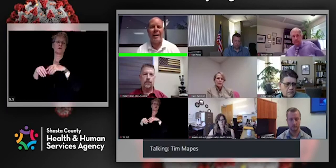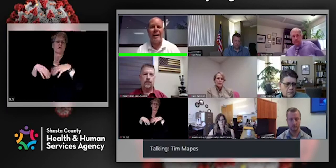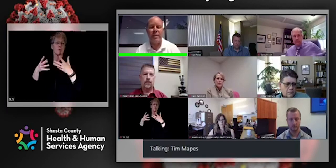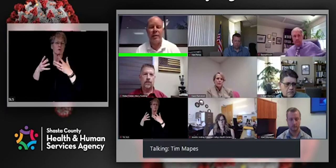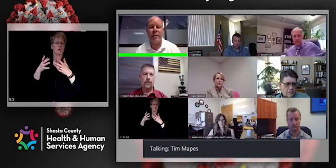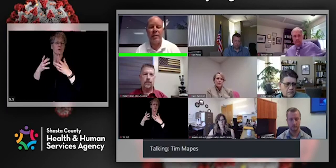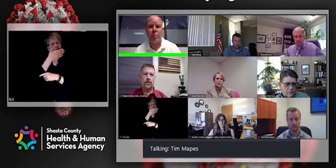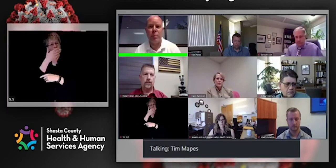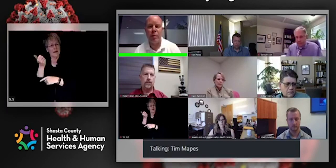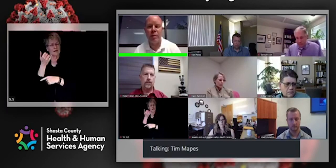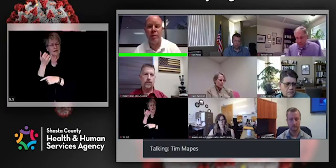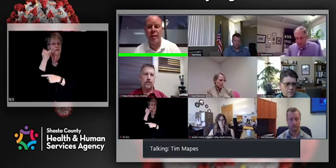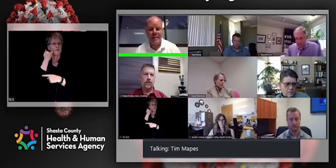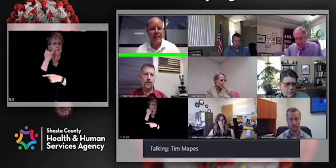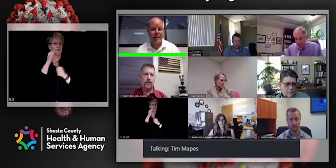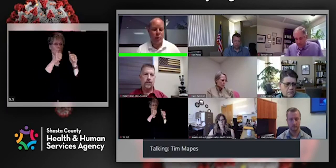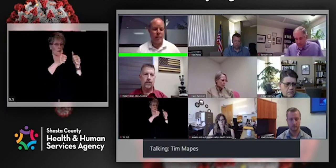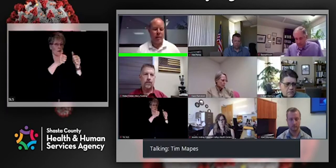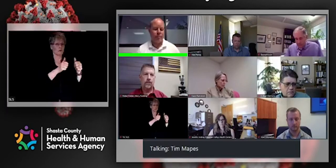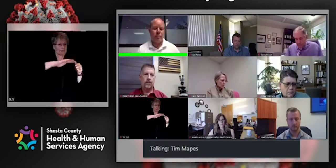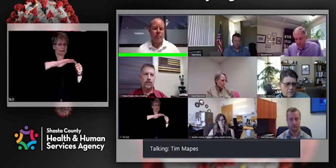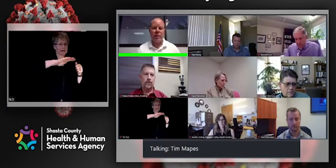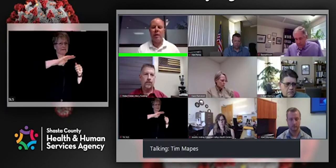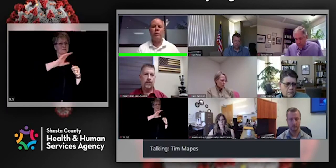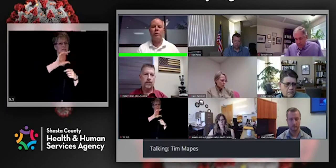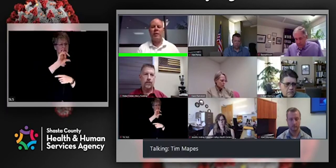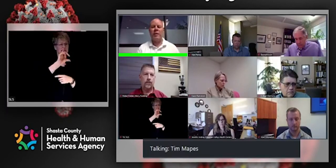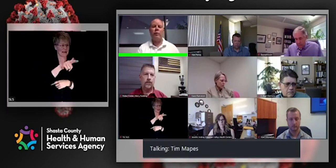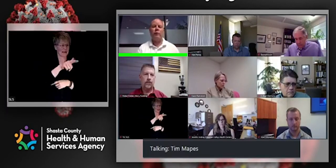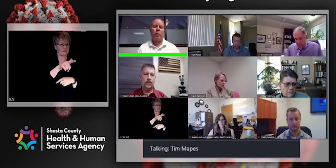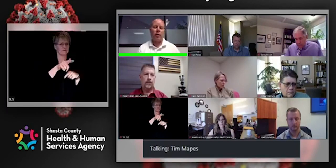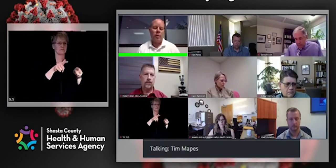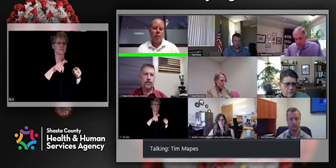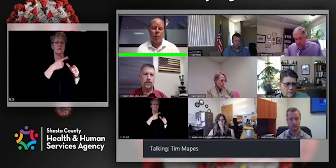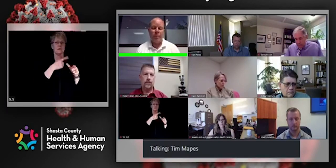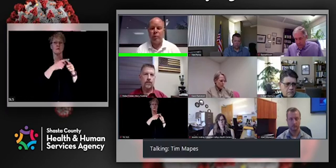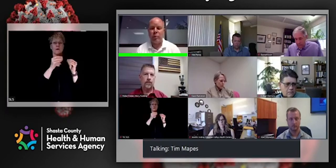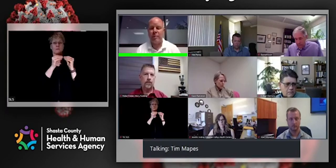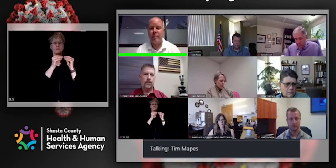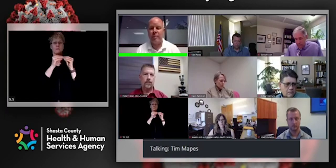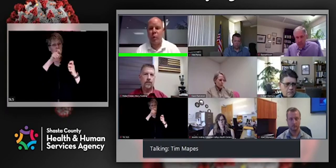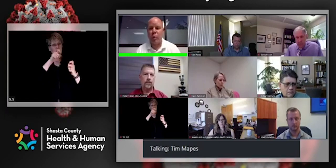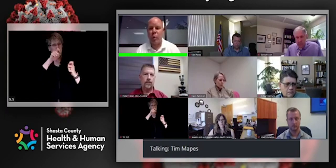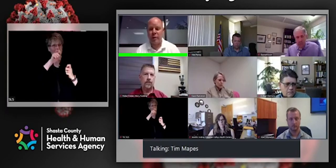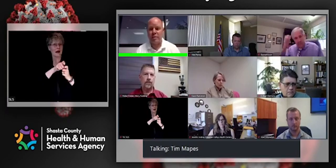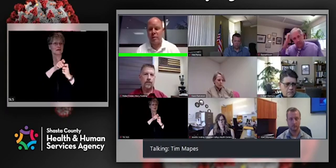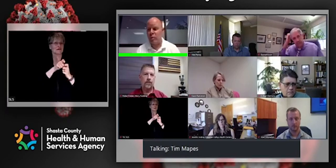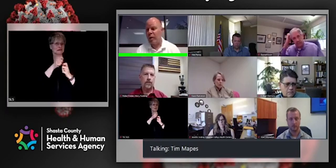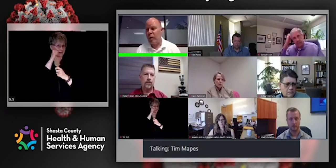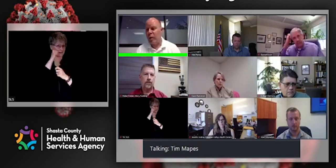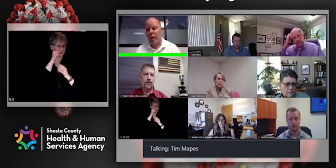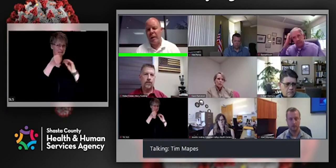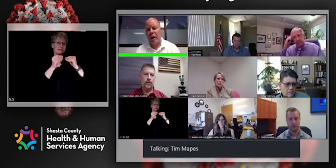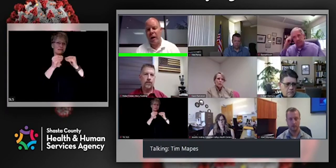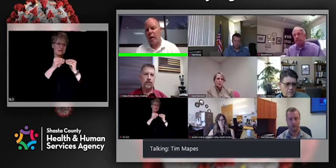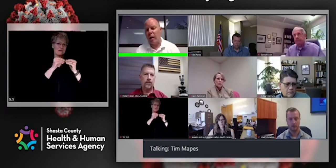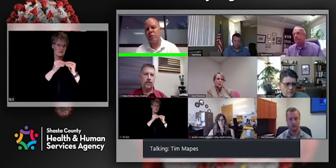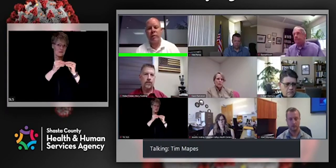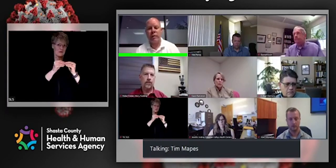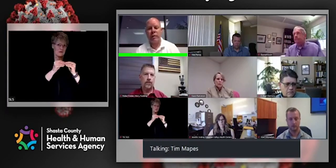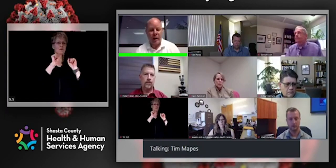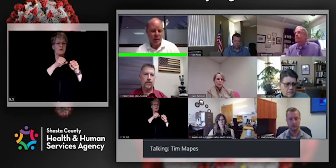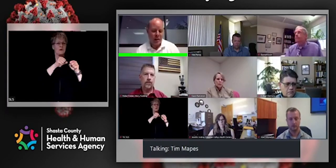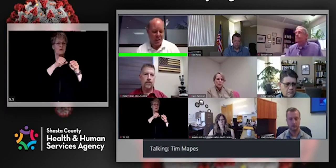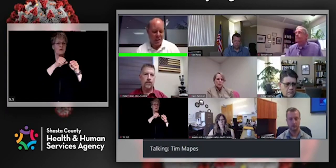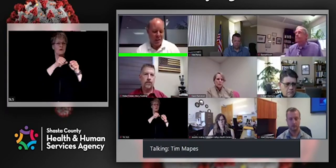to get a more accurate number daily where, um, the numbers from the day before we'll be able to be recorded. So we